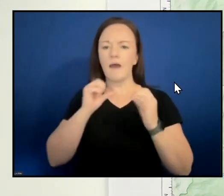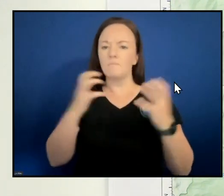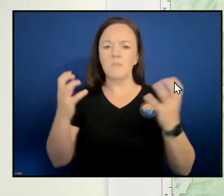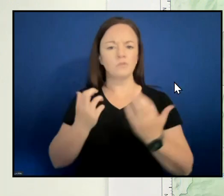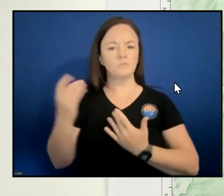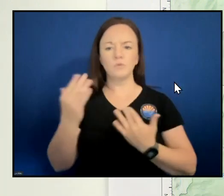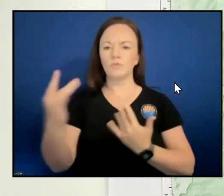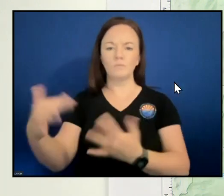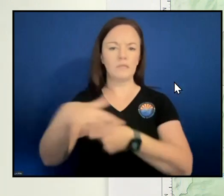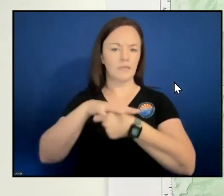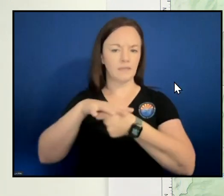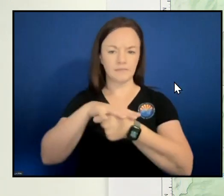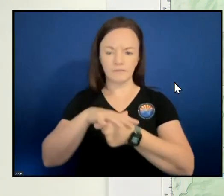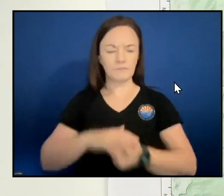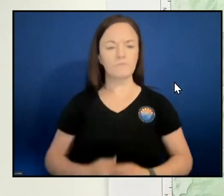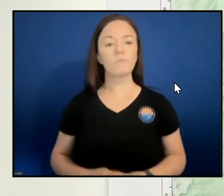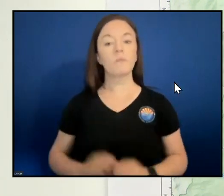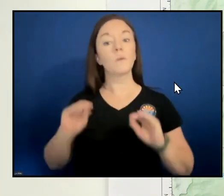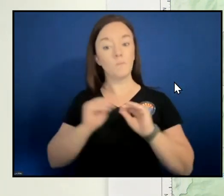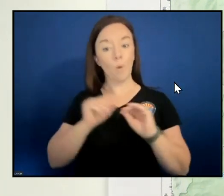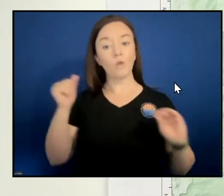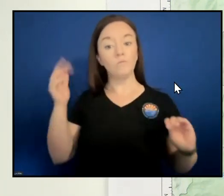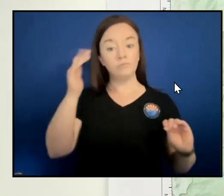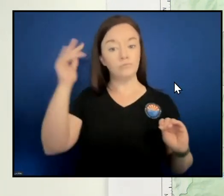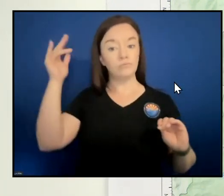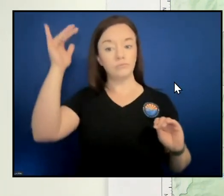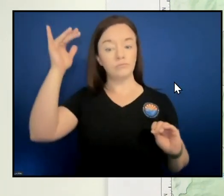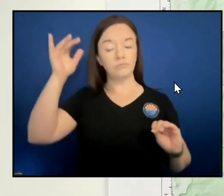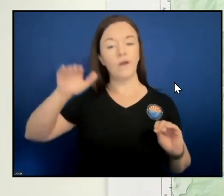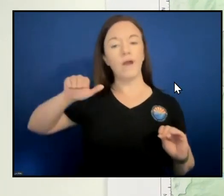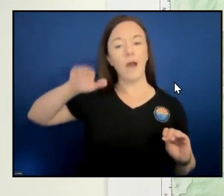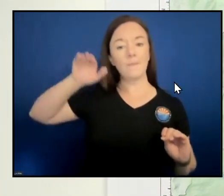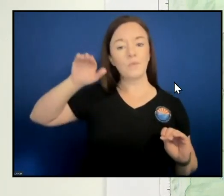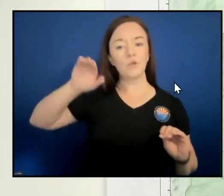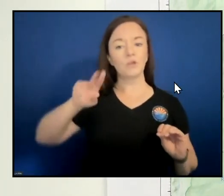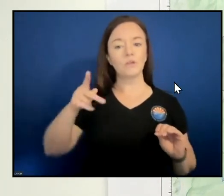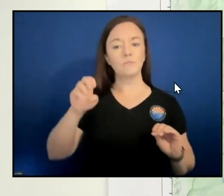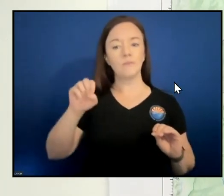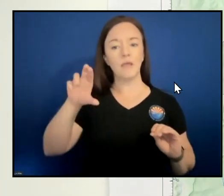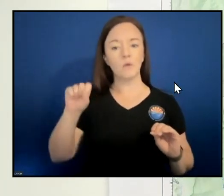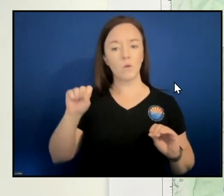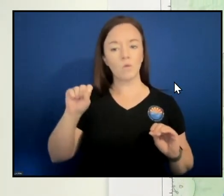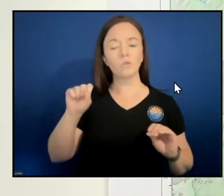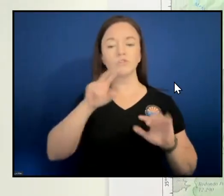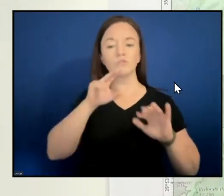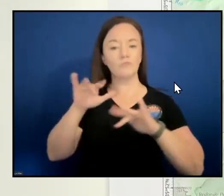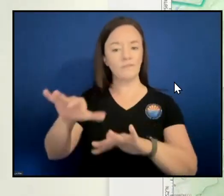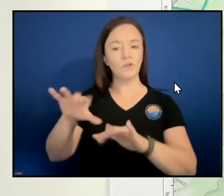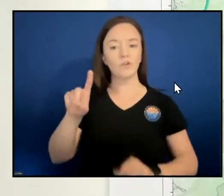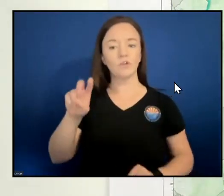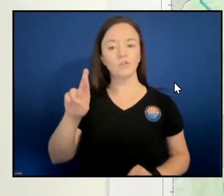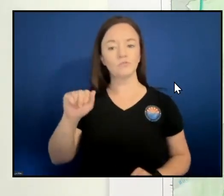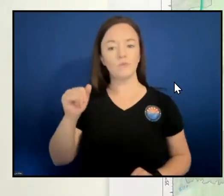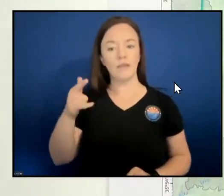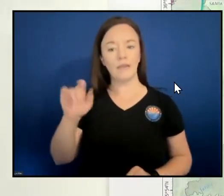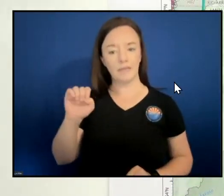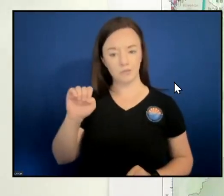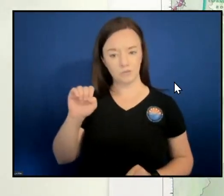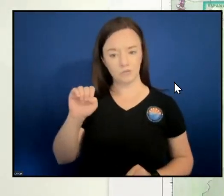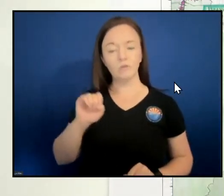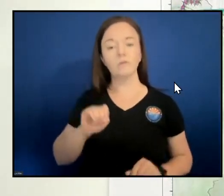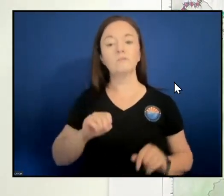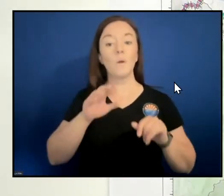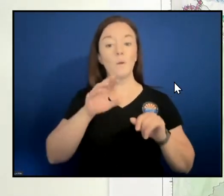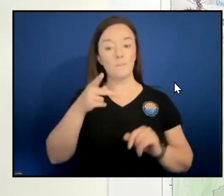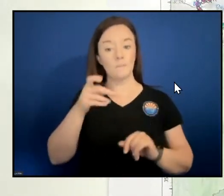The bigger movement we saw was in the upper Pecos River drainage. The fire spotted across the Pecos River